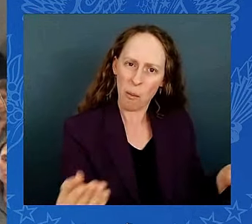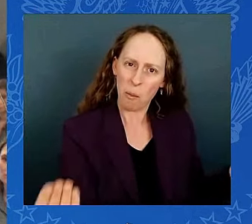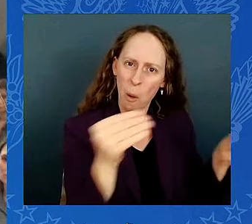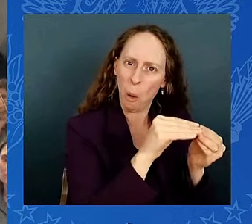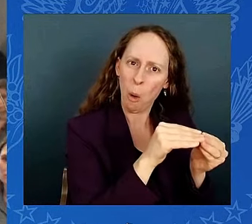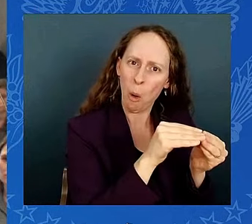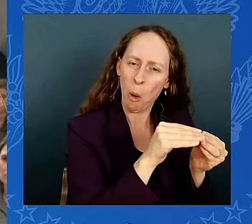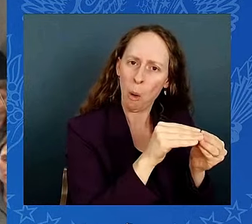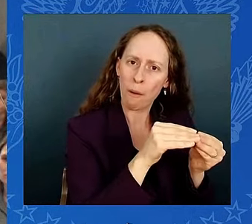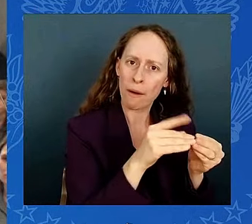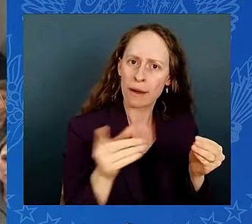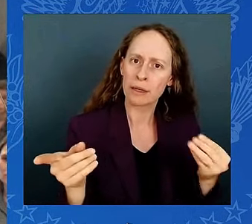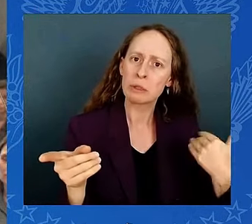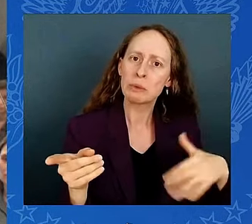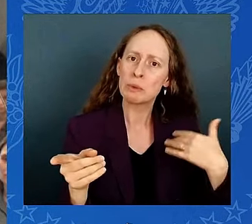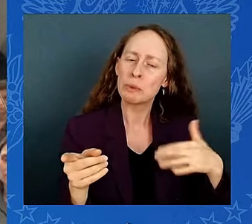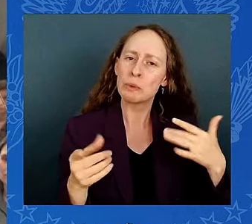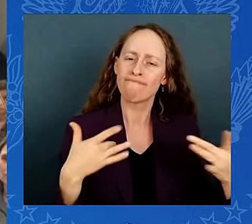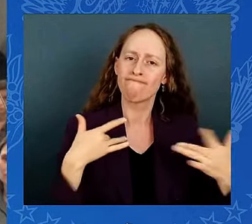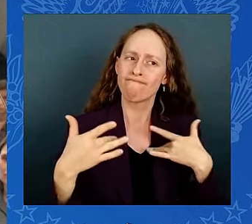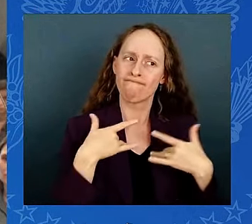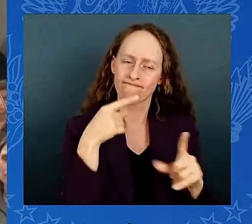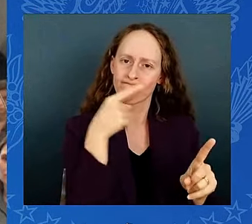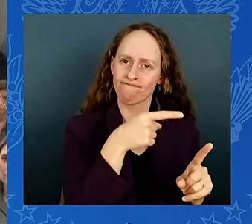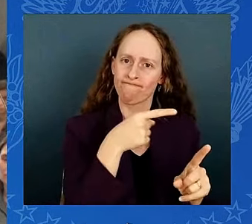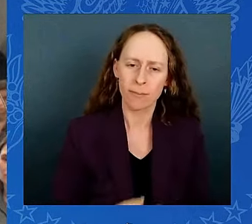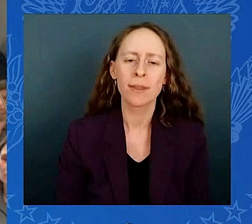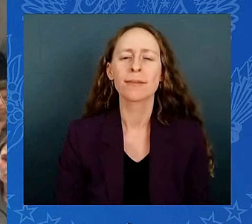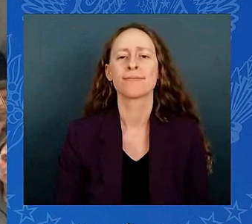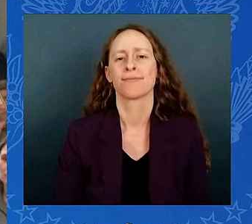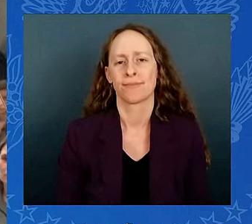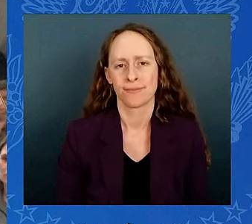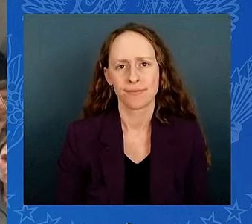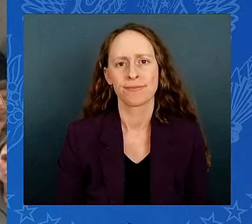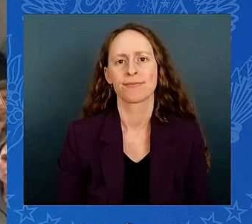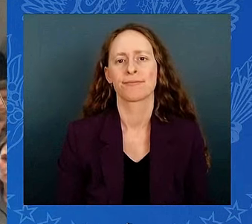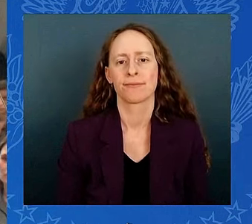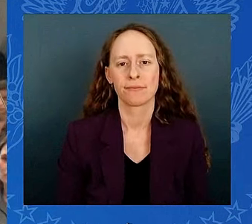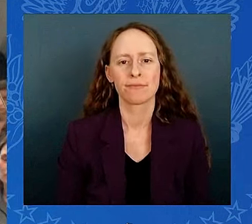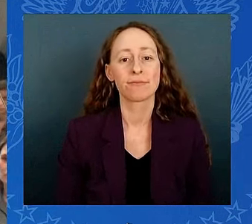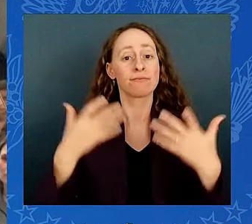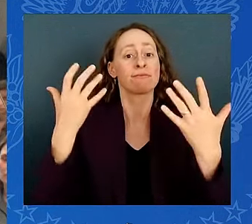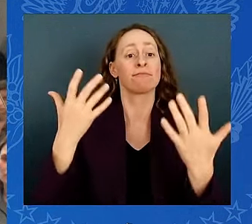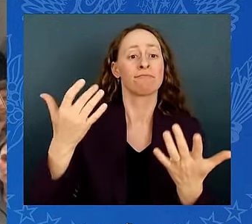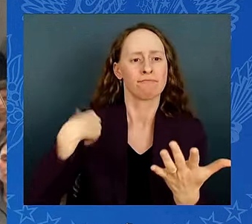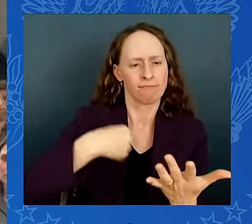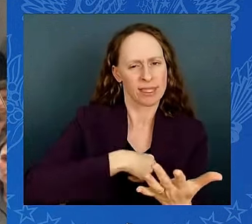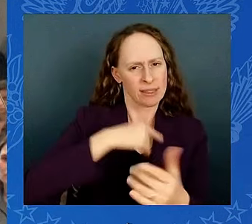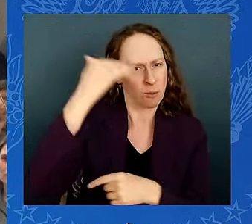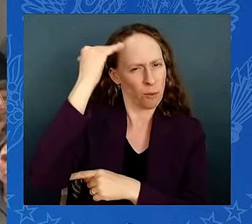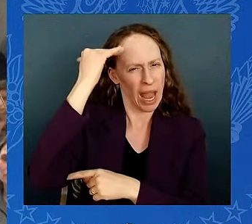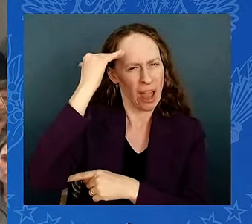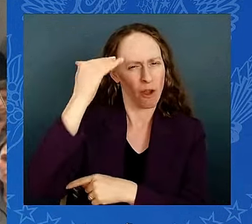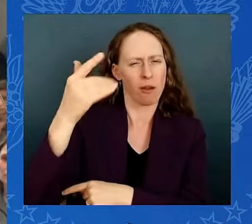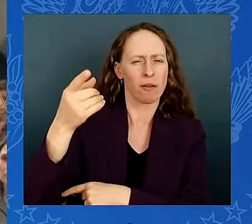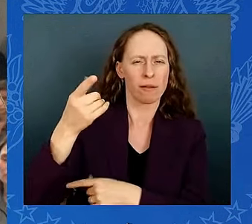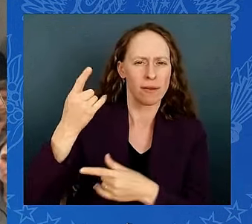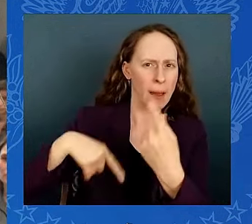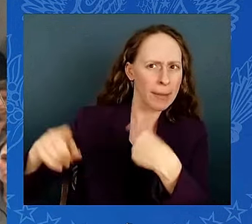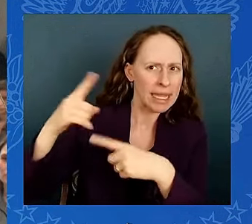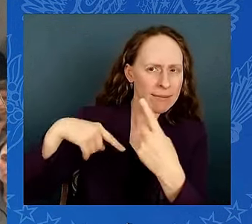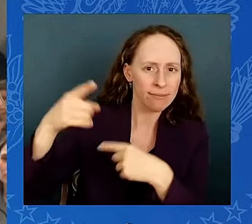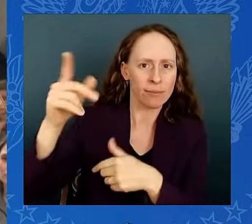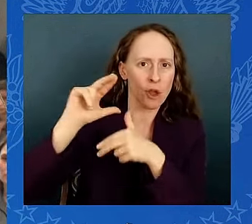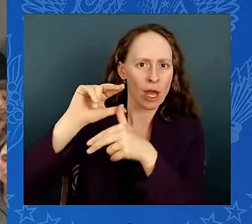issues. And look, right now, we're also tracking Hurricane Barrow, which is passing through the Caribbean. It's the earliest time